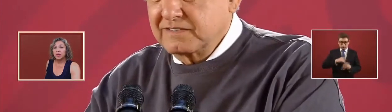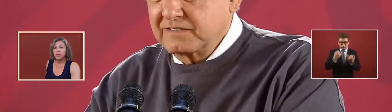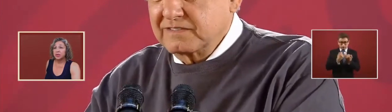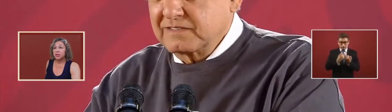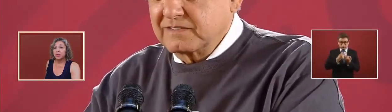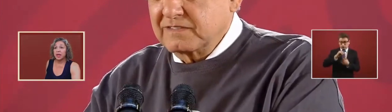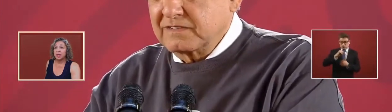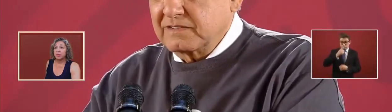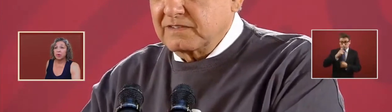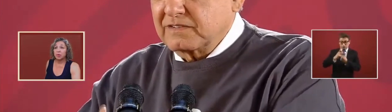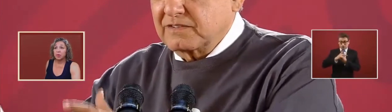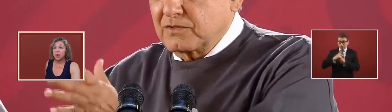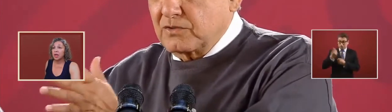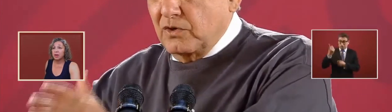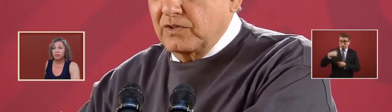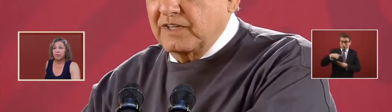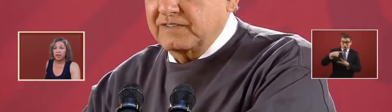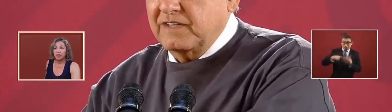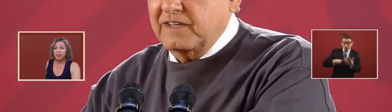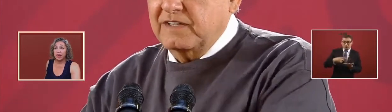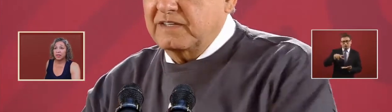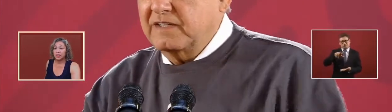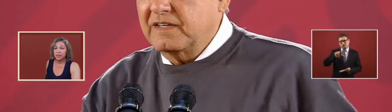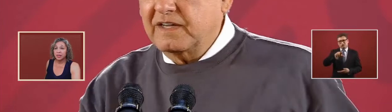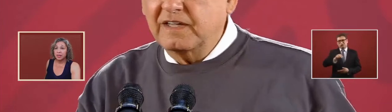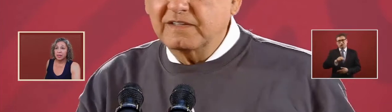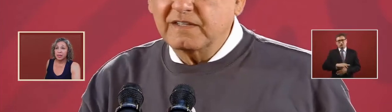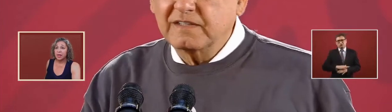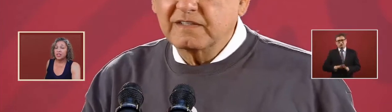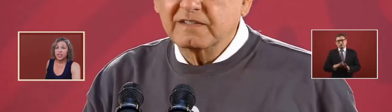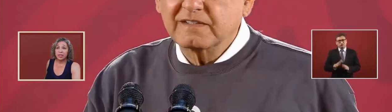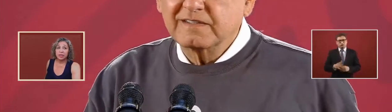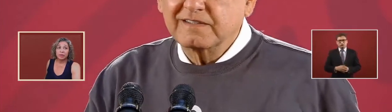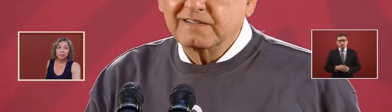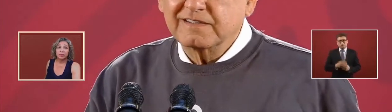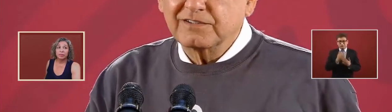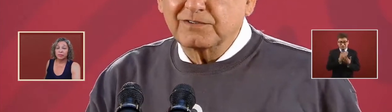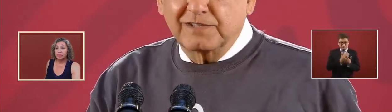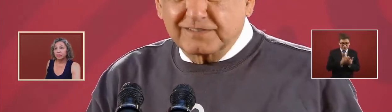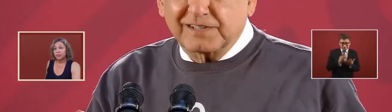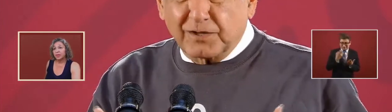not going to do that anymore we're not going to follow that agenda